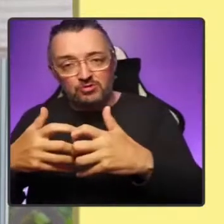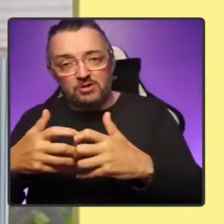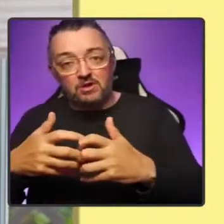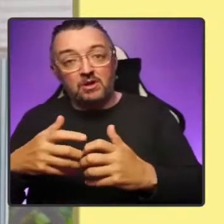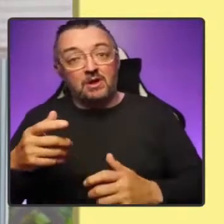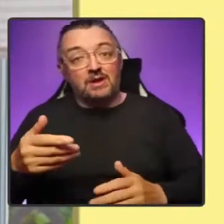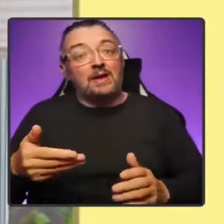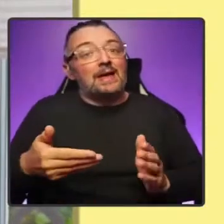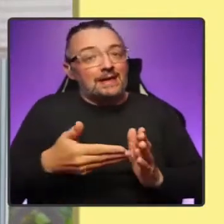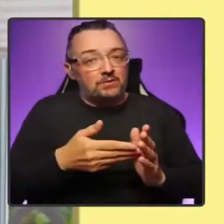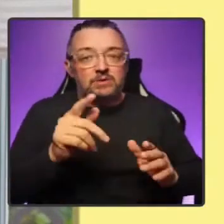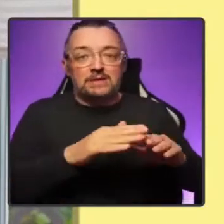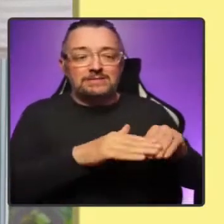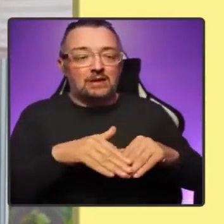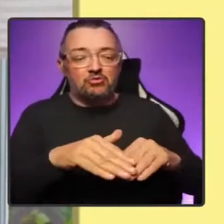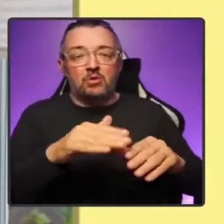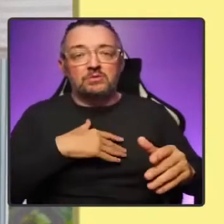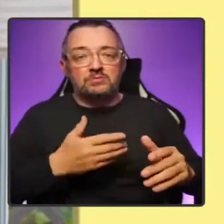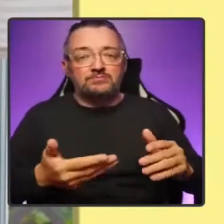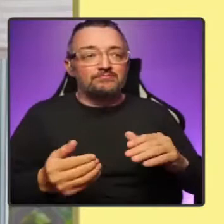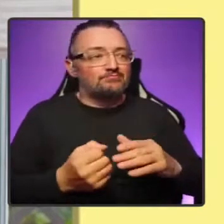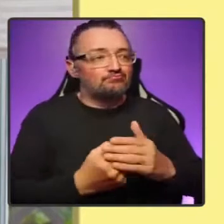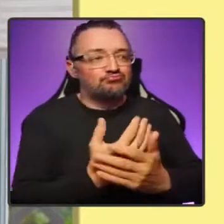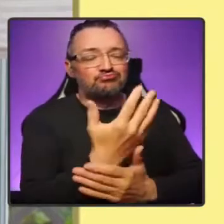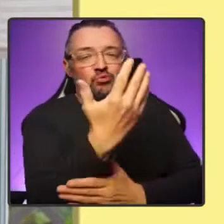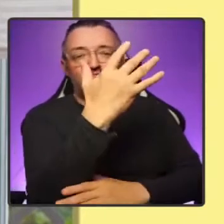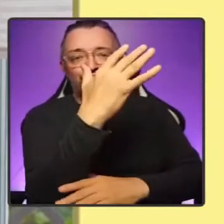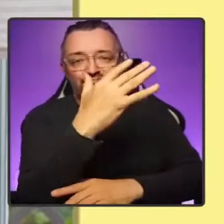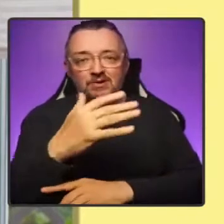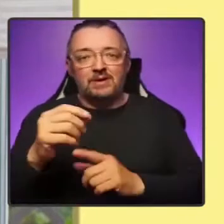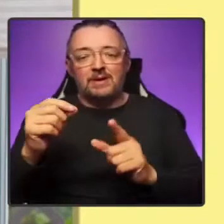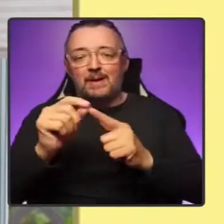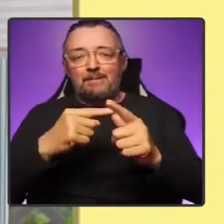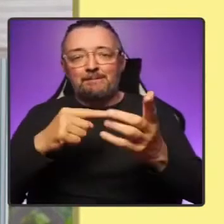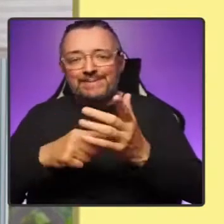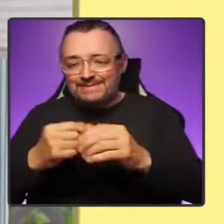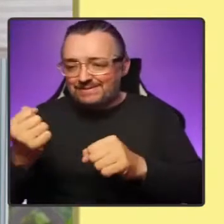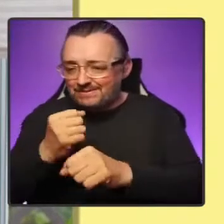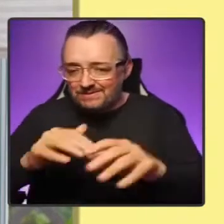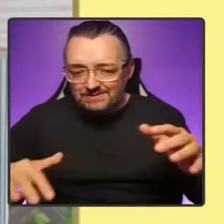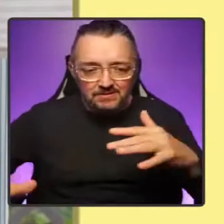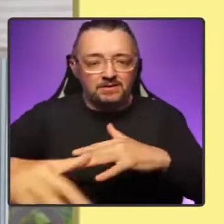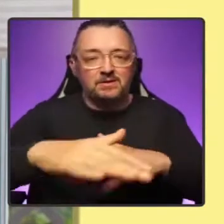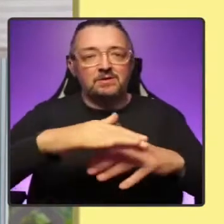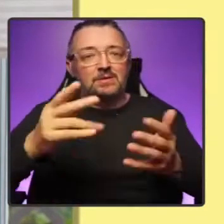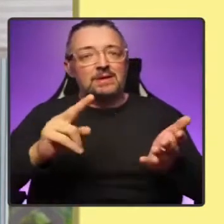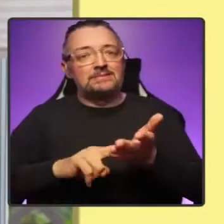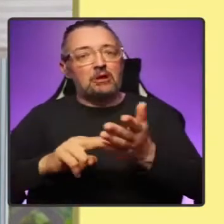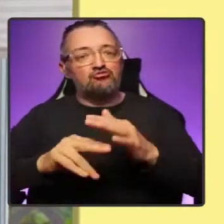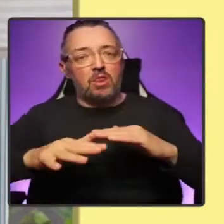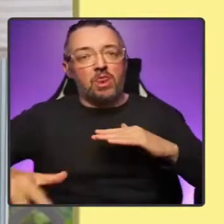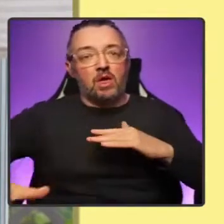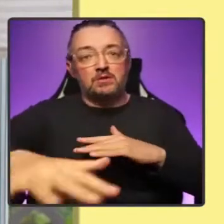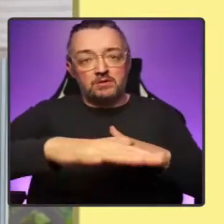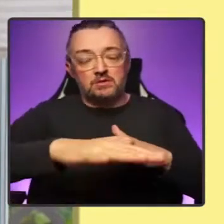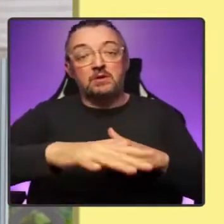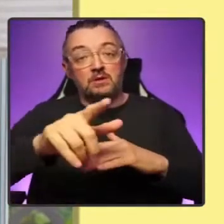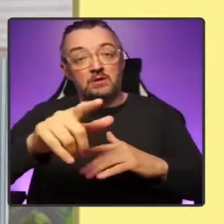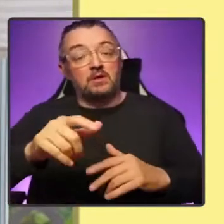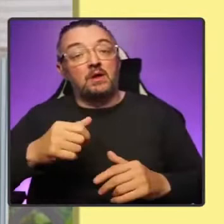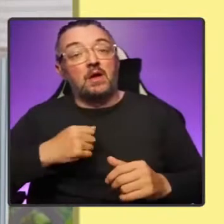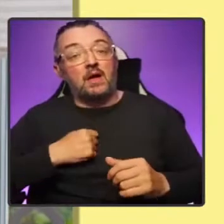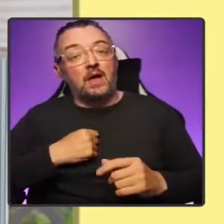restoring more woodlands, peatlands and other natural habitats. And we are doubling our climate justice fund,